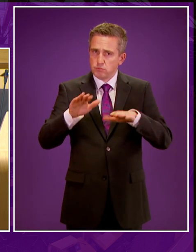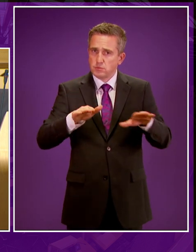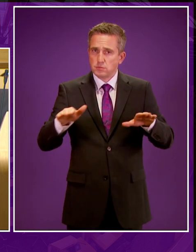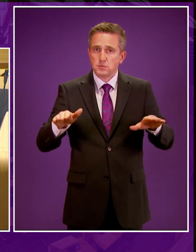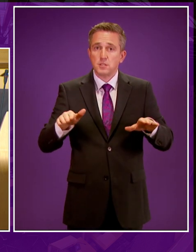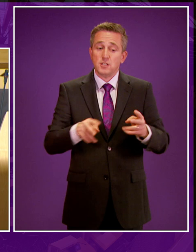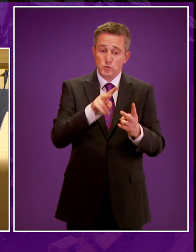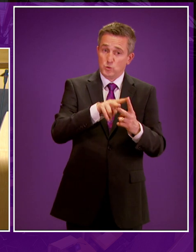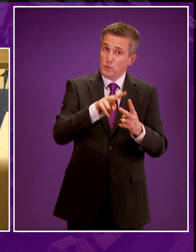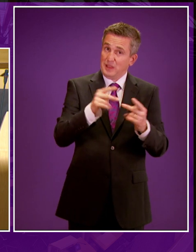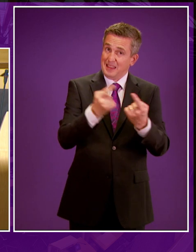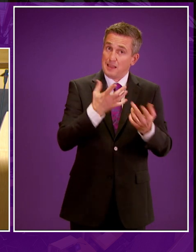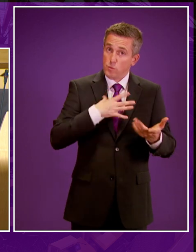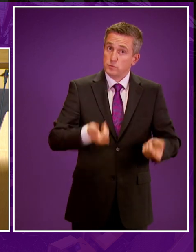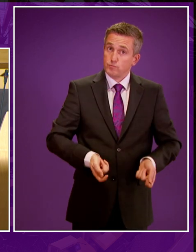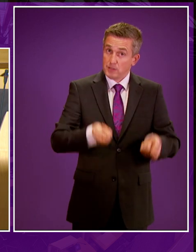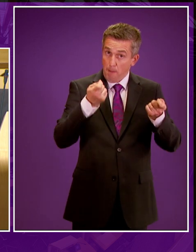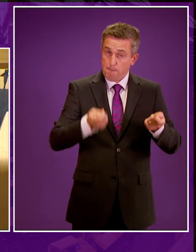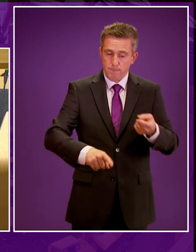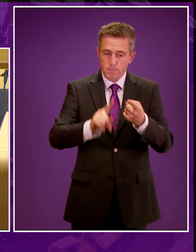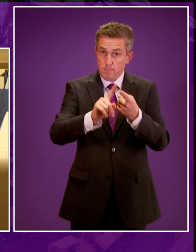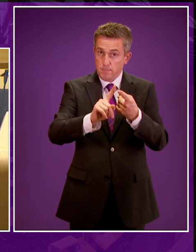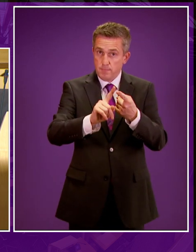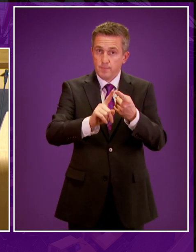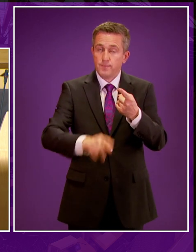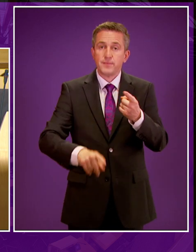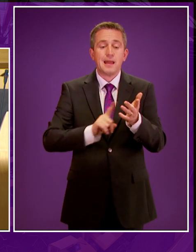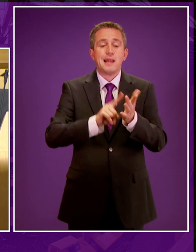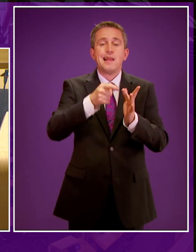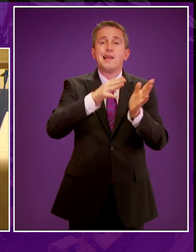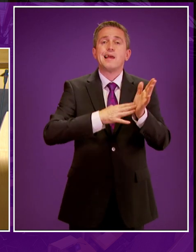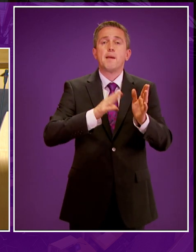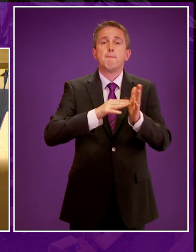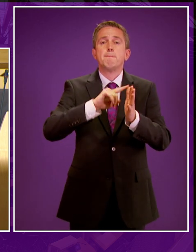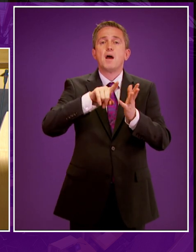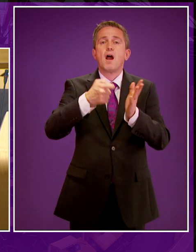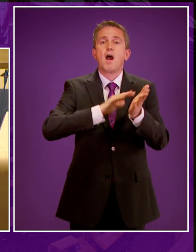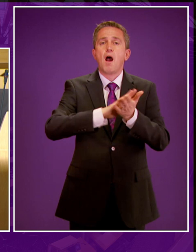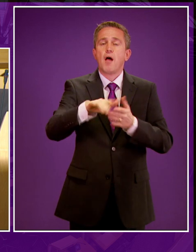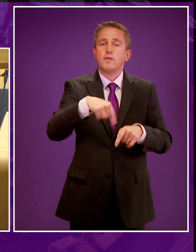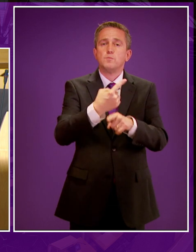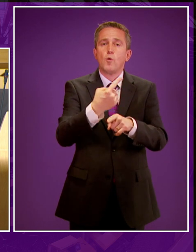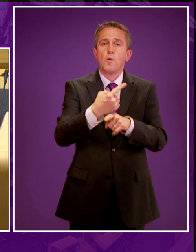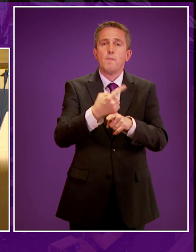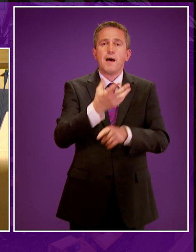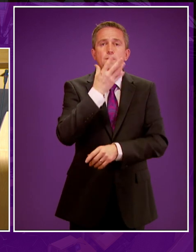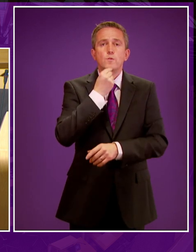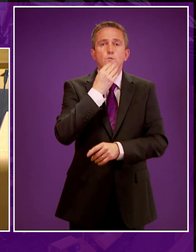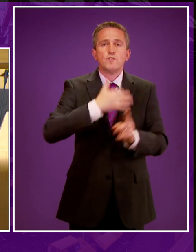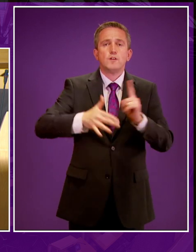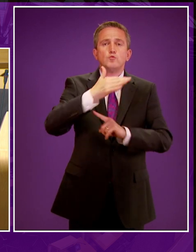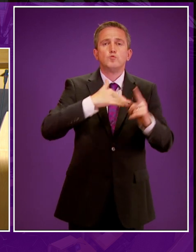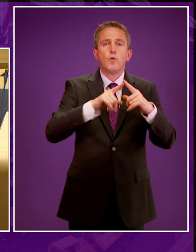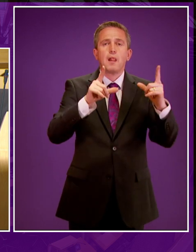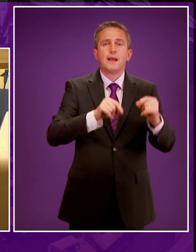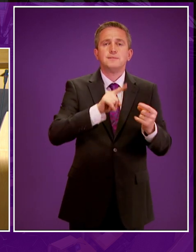There are two things I want to highlight about this. I agree with the comments made with Liam MacArthur earlier over his concerns about the use of social licence,